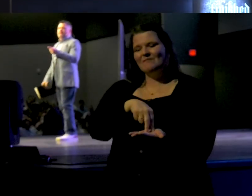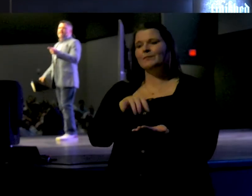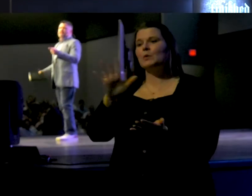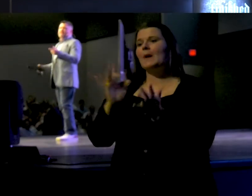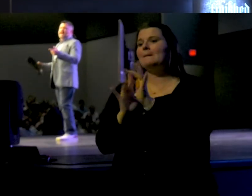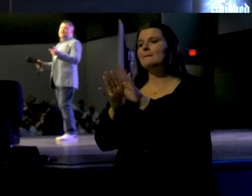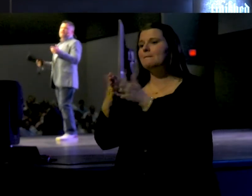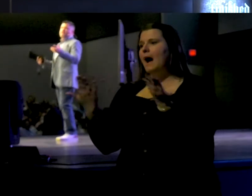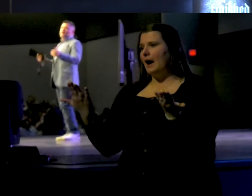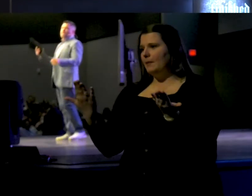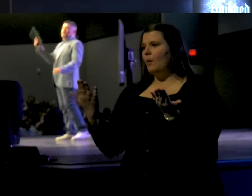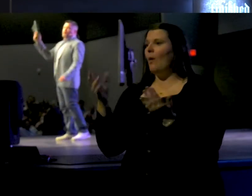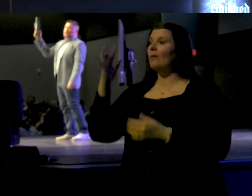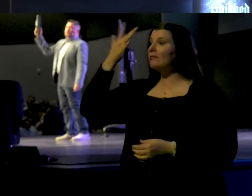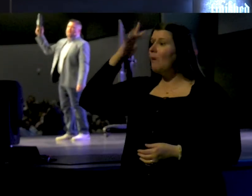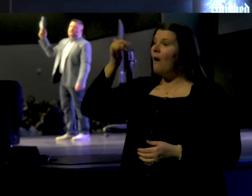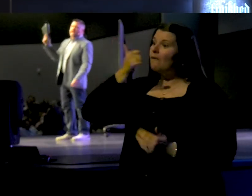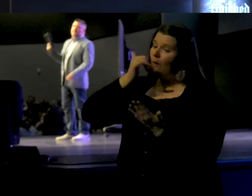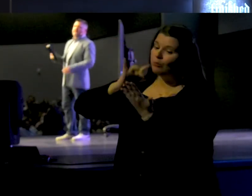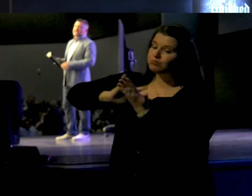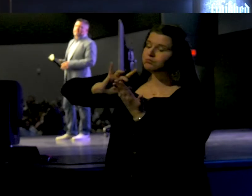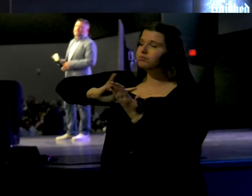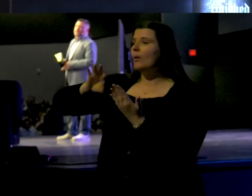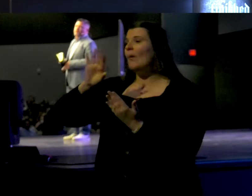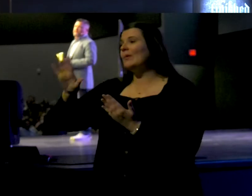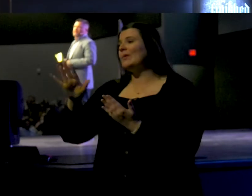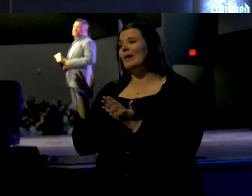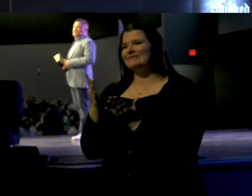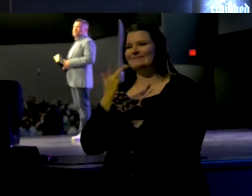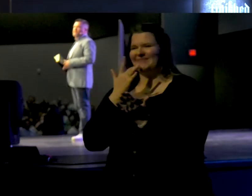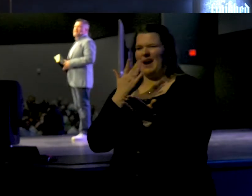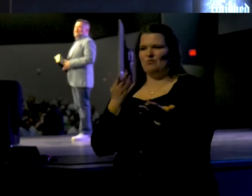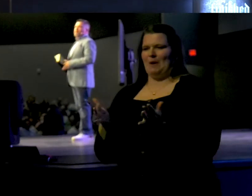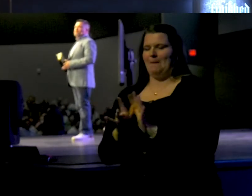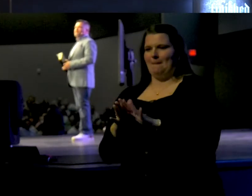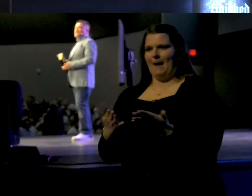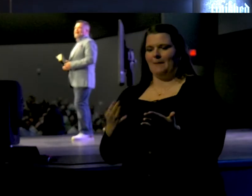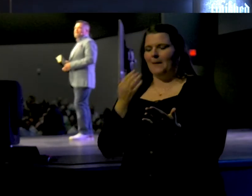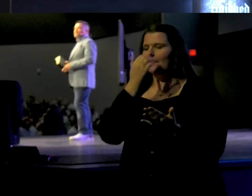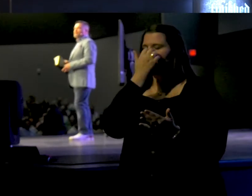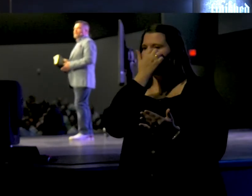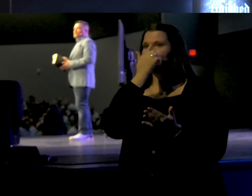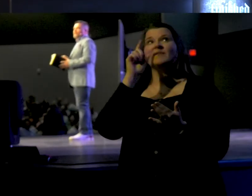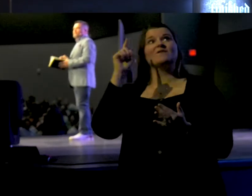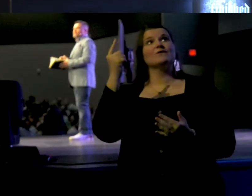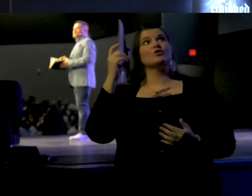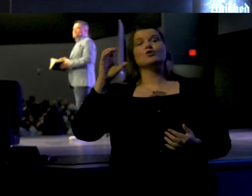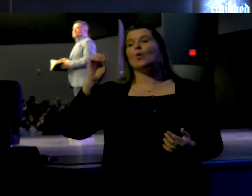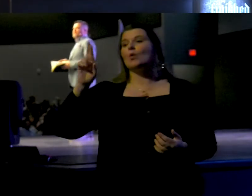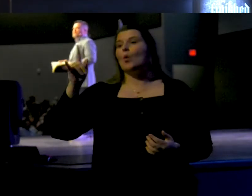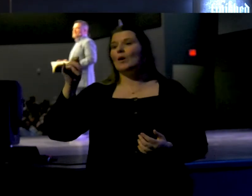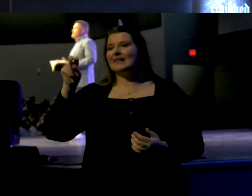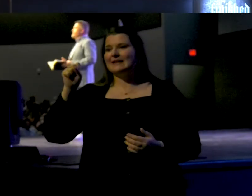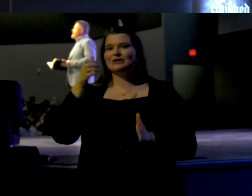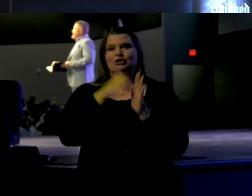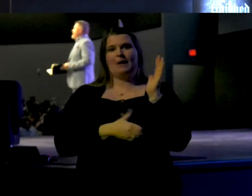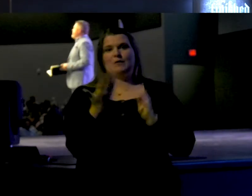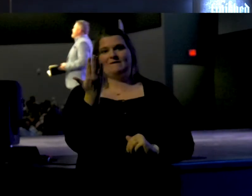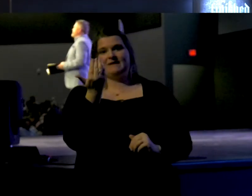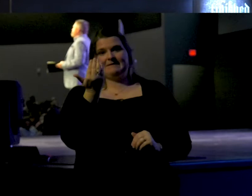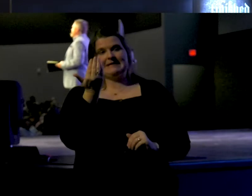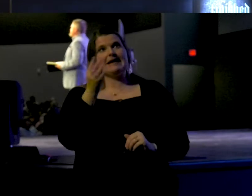your Bible, whether you have a device, a smartphone, or a printed copy as I prefer to bring to church, I want you to find 1 Corinthians chapter 15.